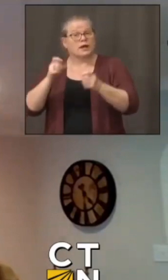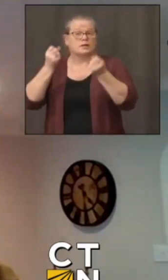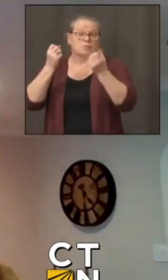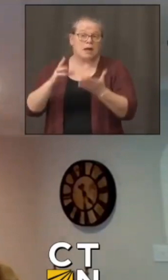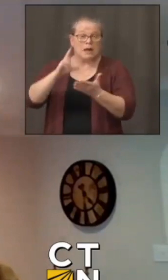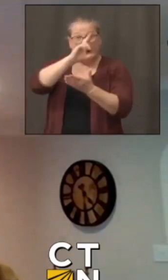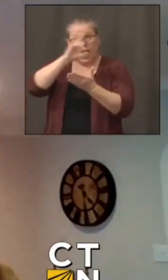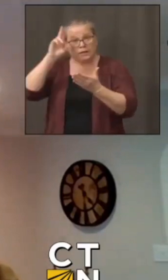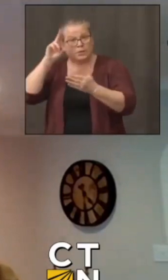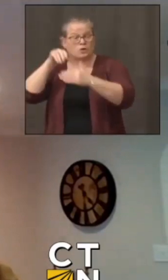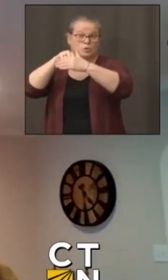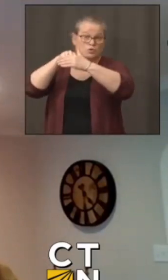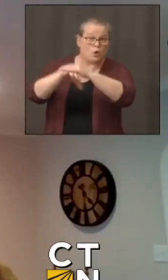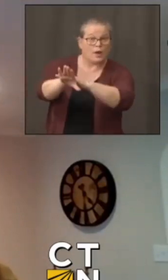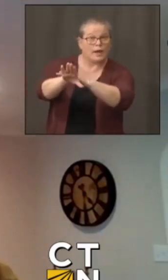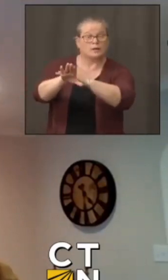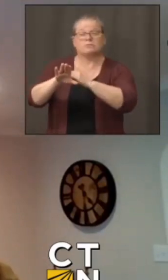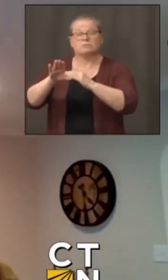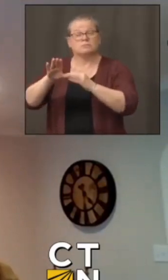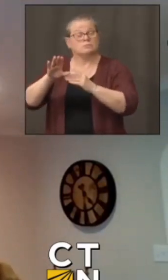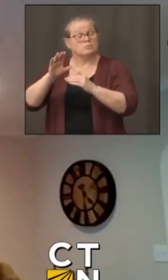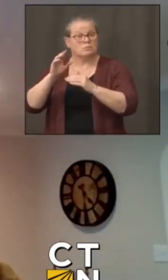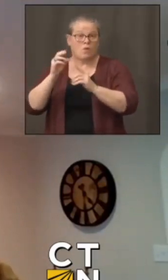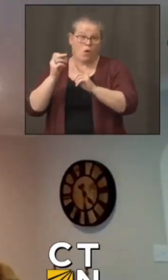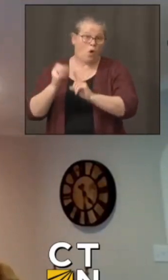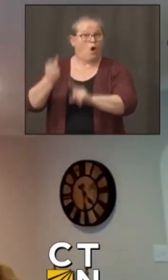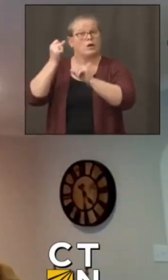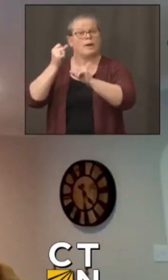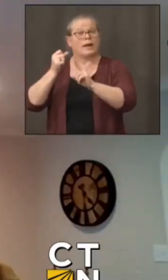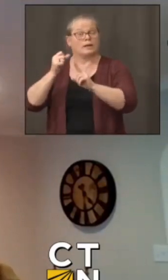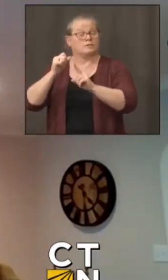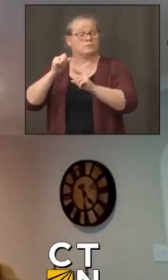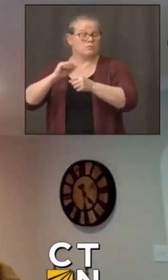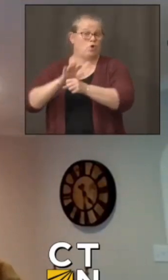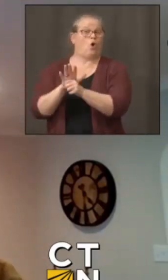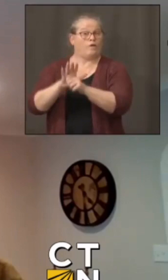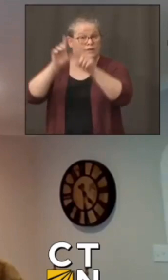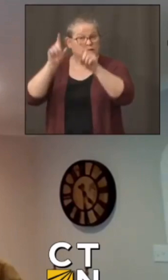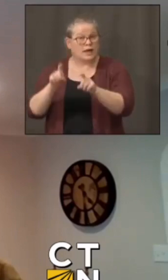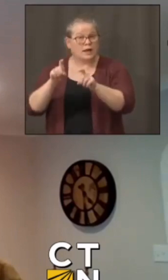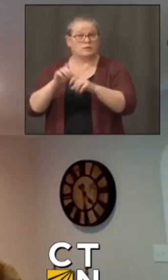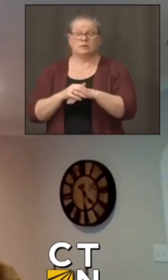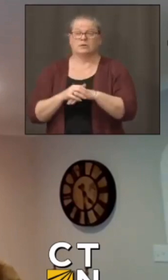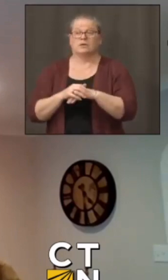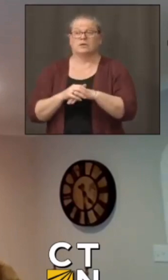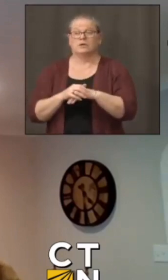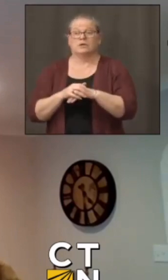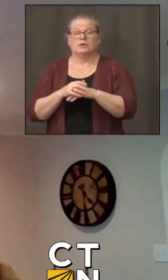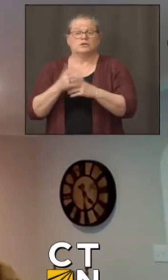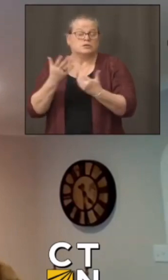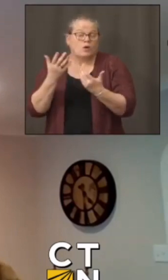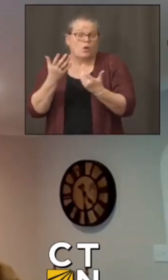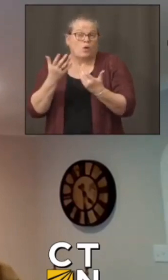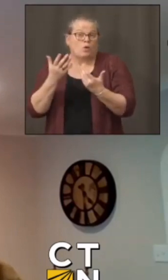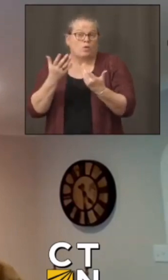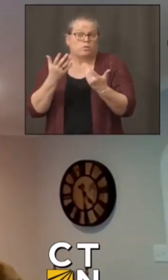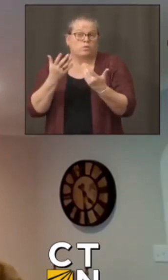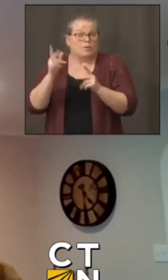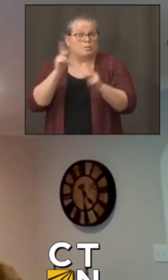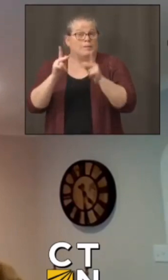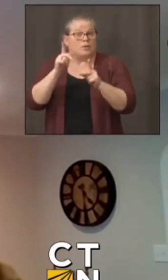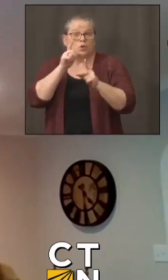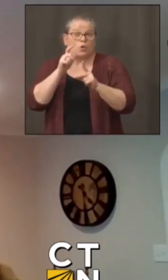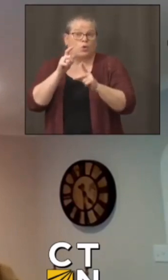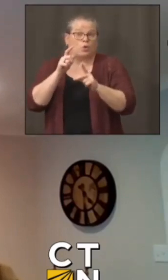admissions so they're trying to minimize the number of people who have an unknown infection testing isn't a hundred percent there are people who